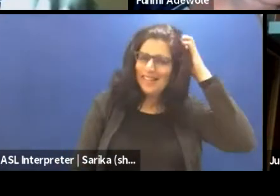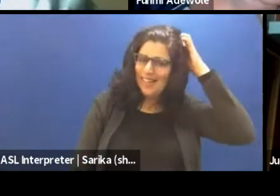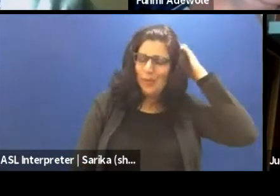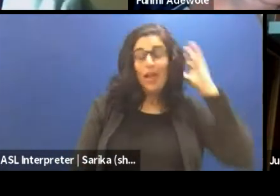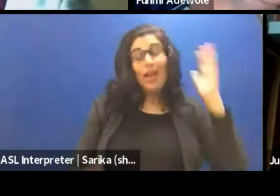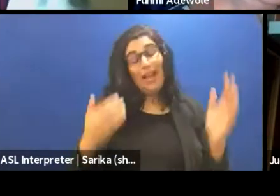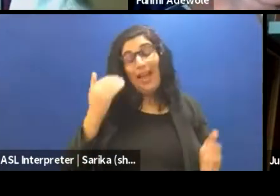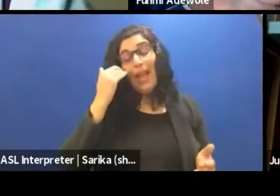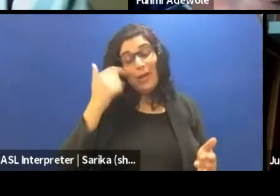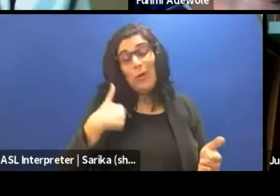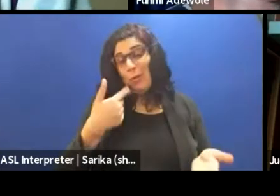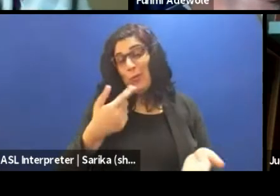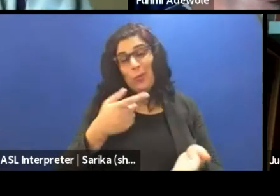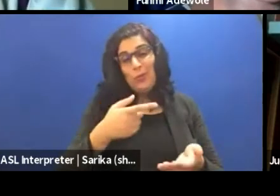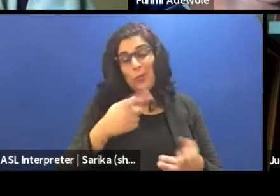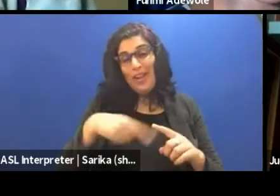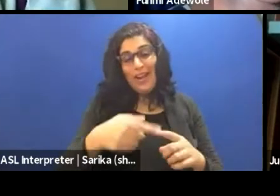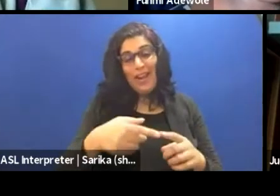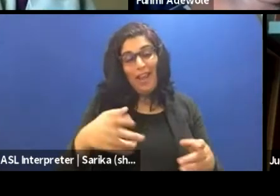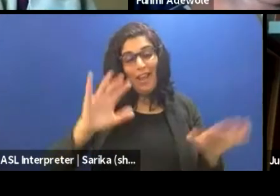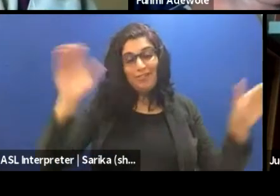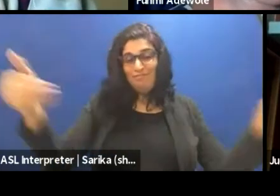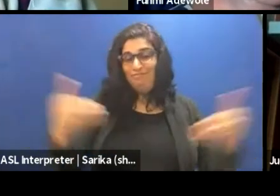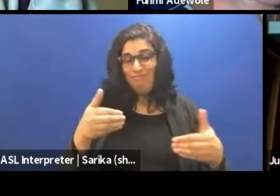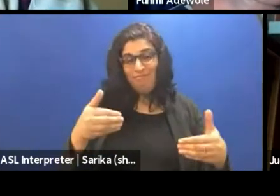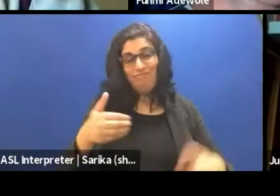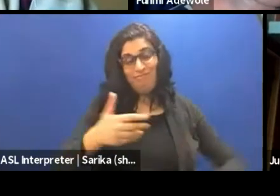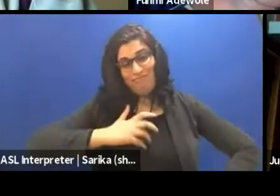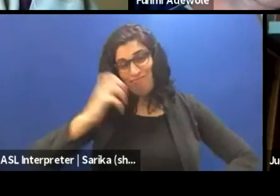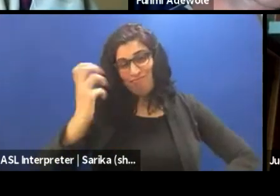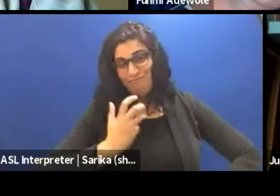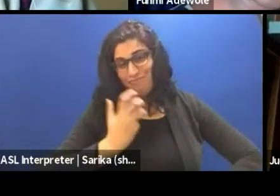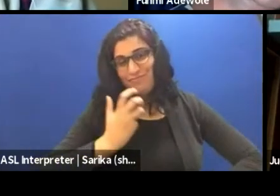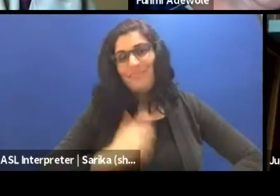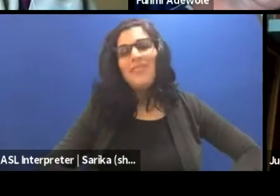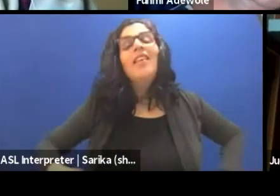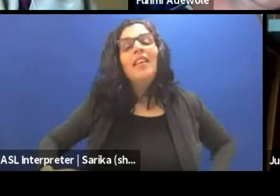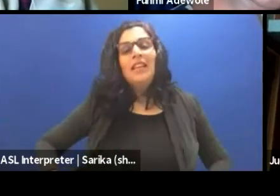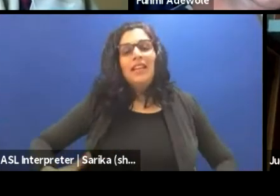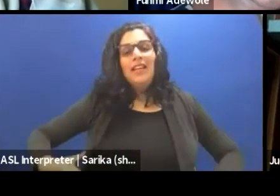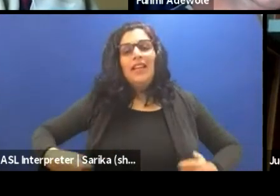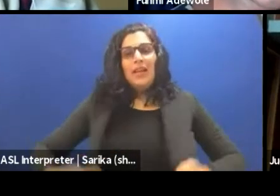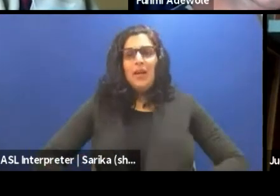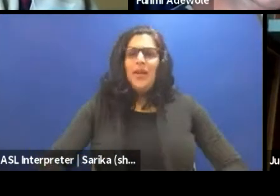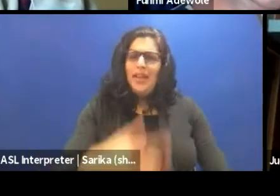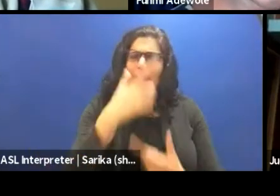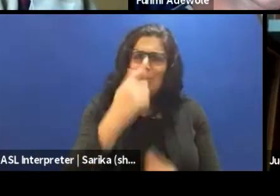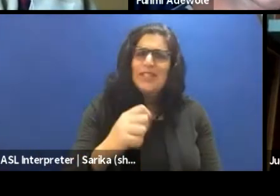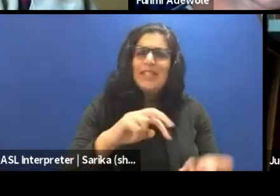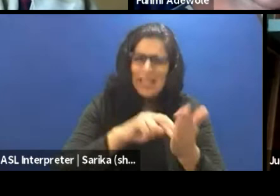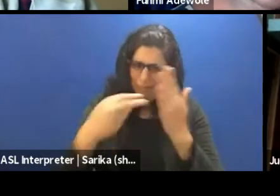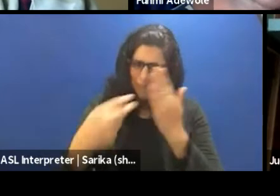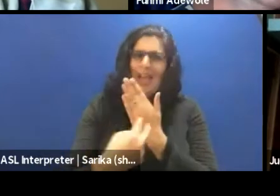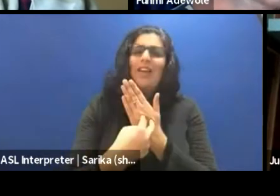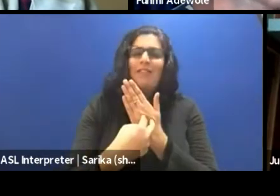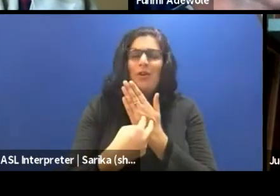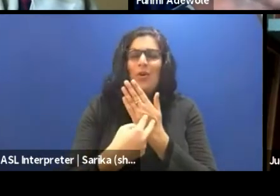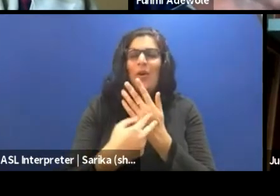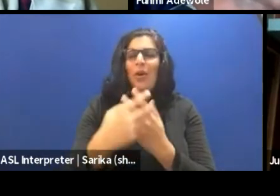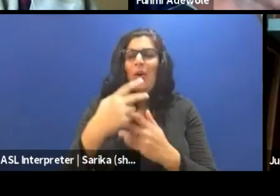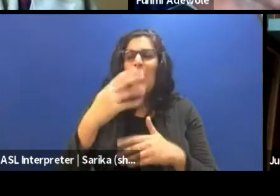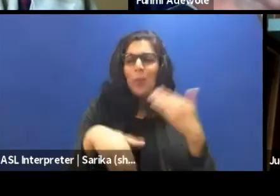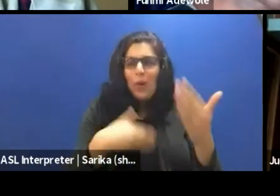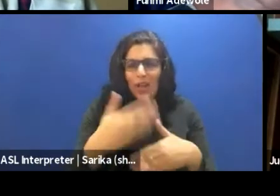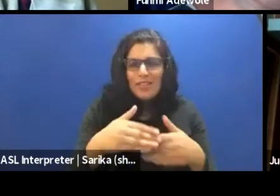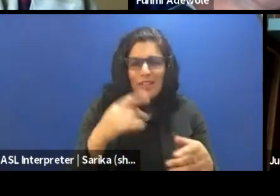So interesting, interesting metaphors, interesting process to